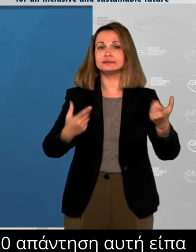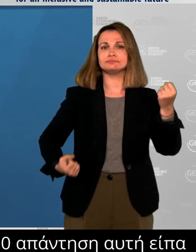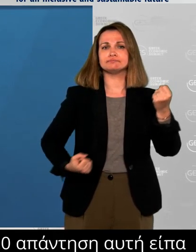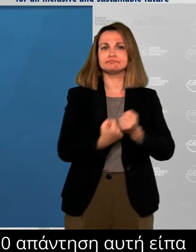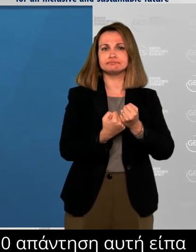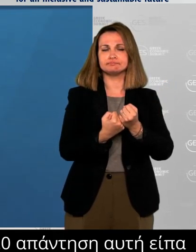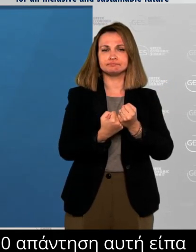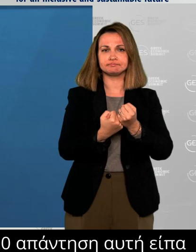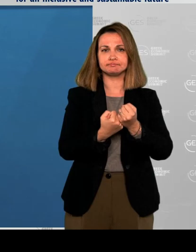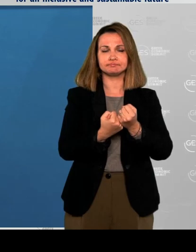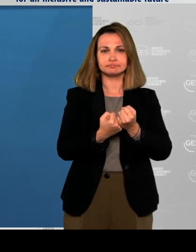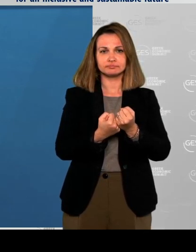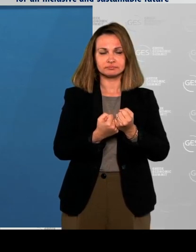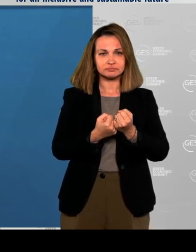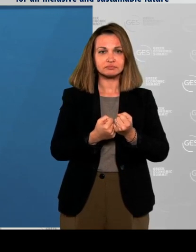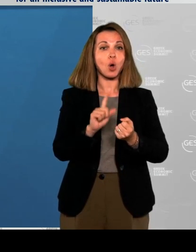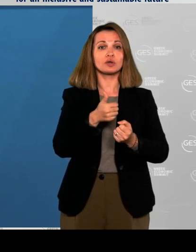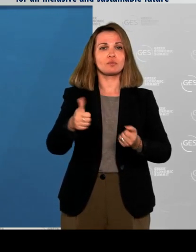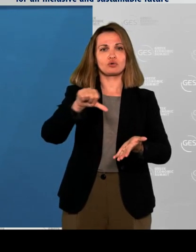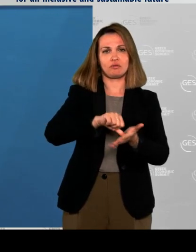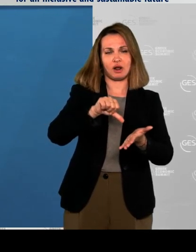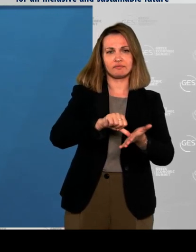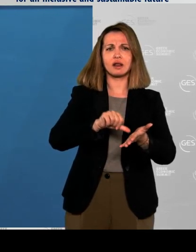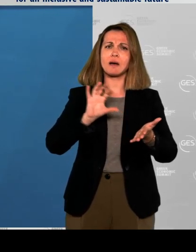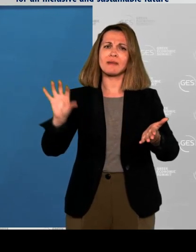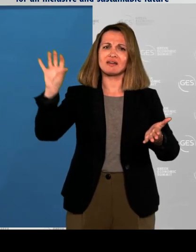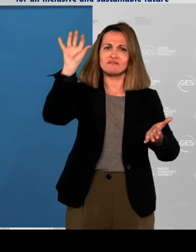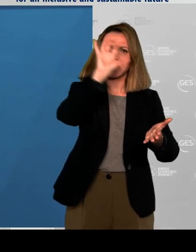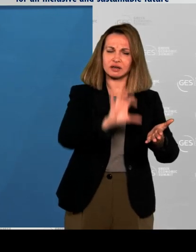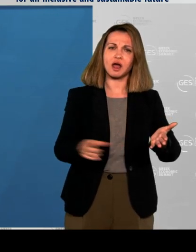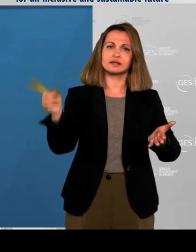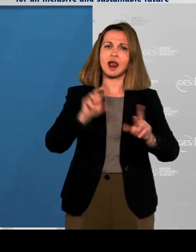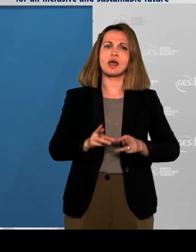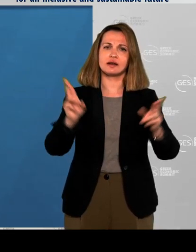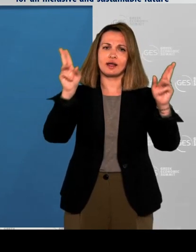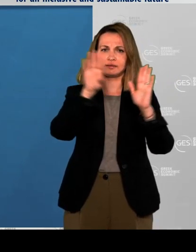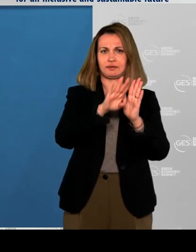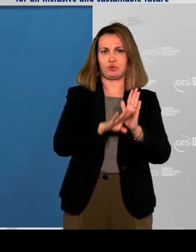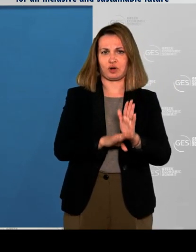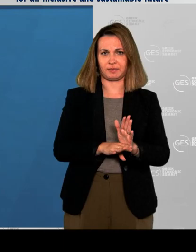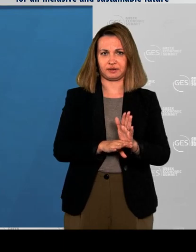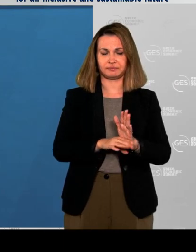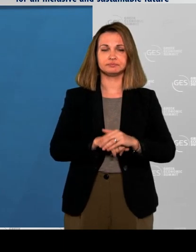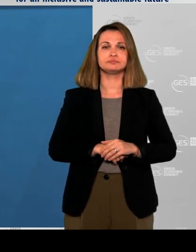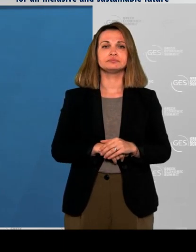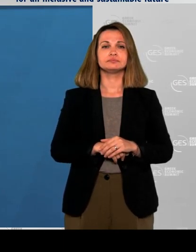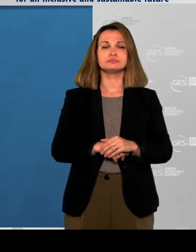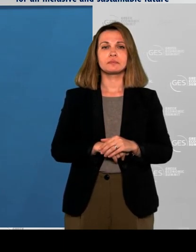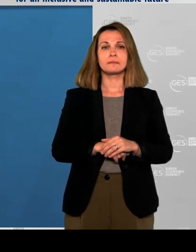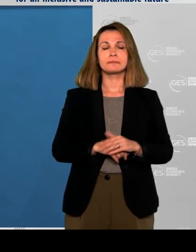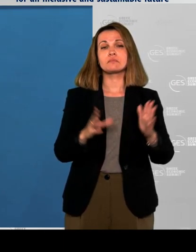energy projects. The U.S. International Development Finance Corporation has an important role to play here